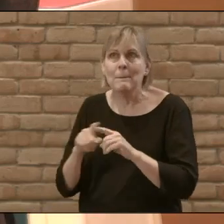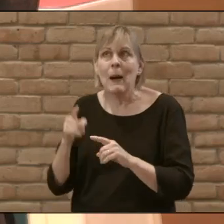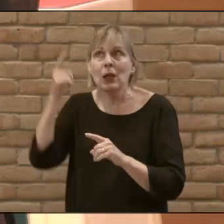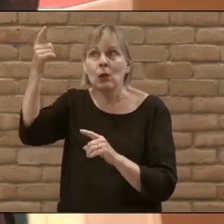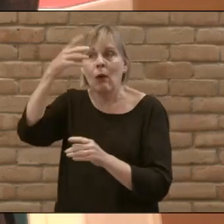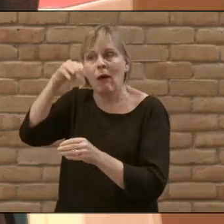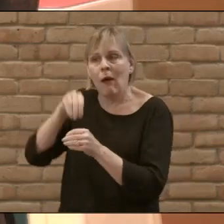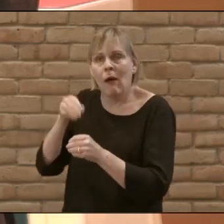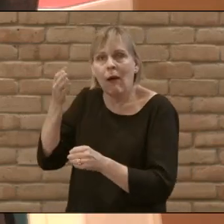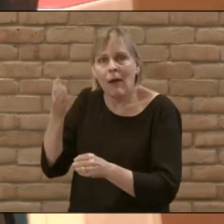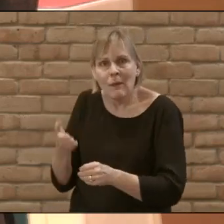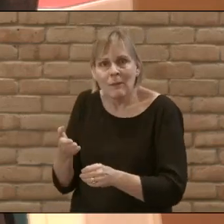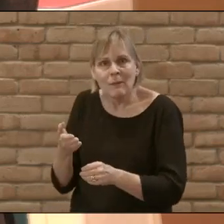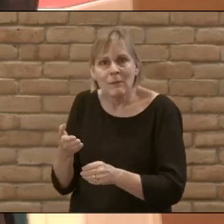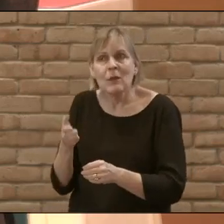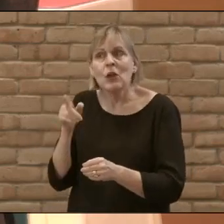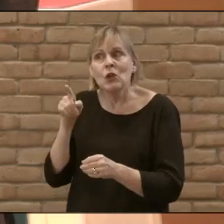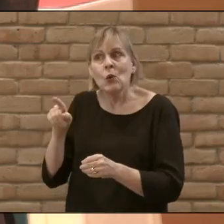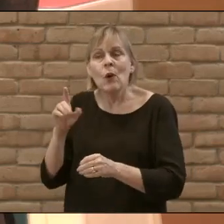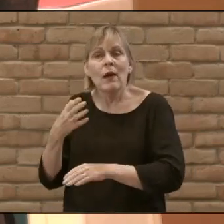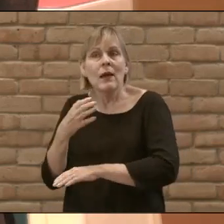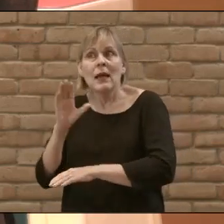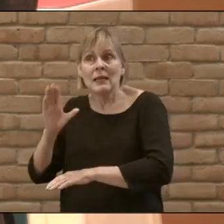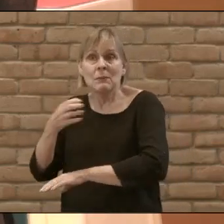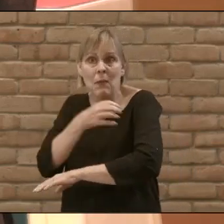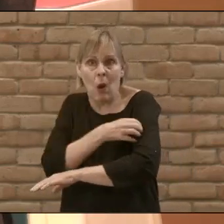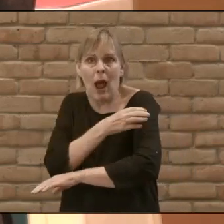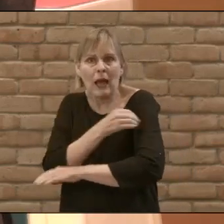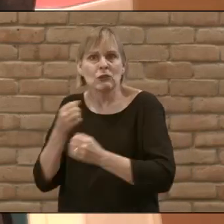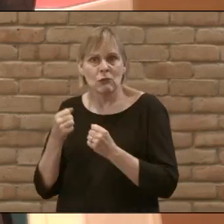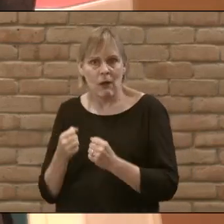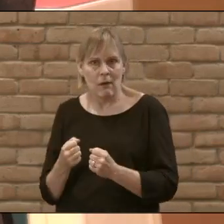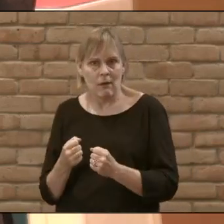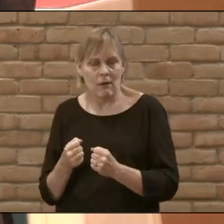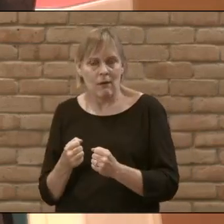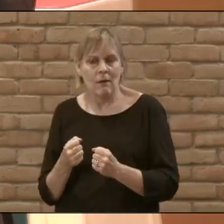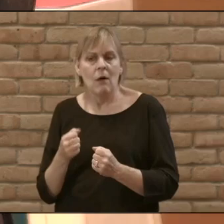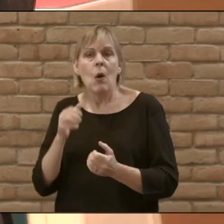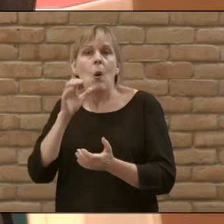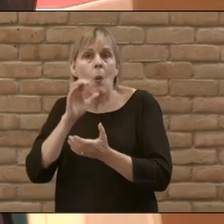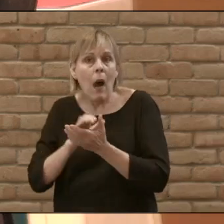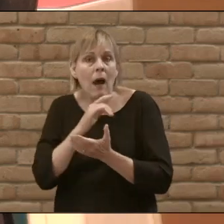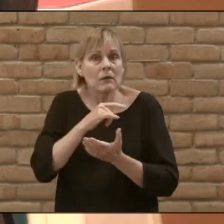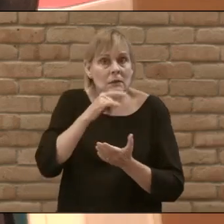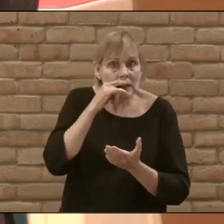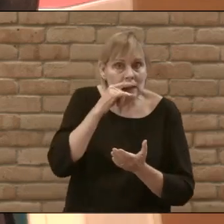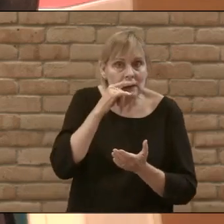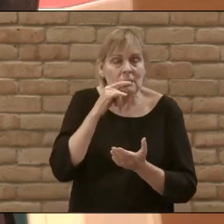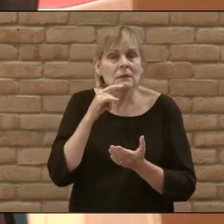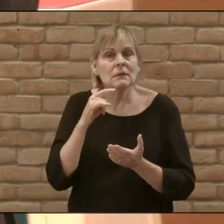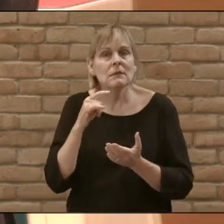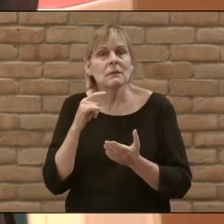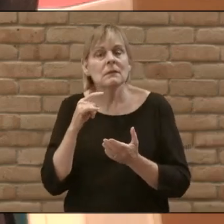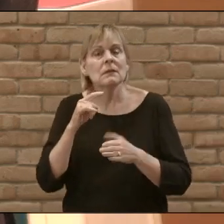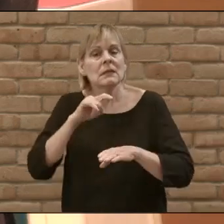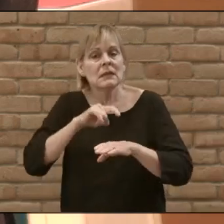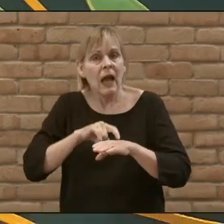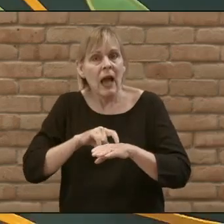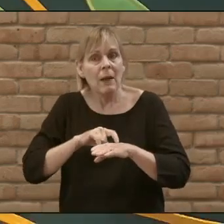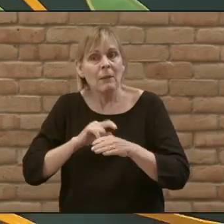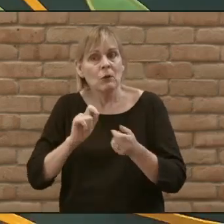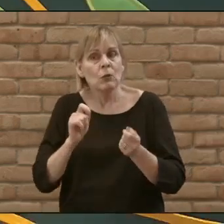within him and you are his power and his strength. And so for Nicola, for the kids, for Carl in this time of transition,